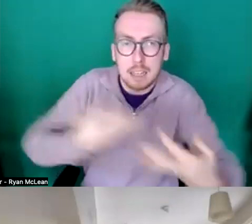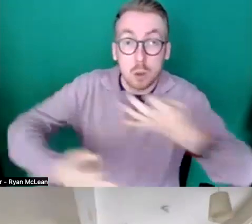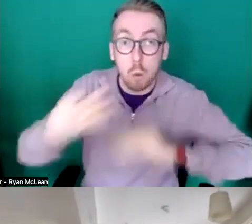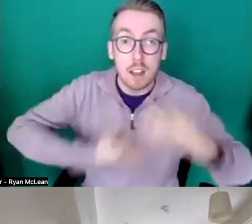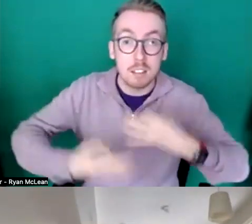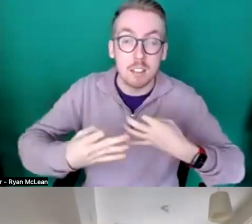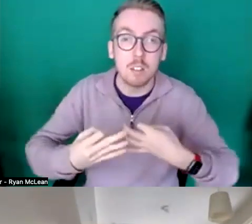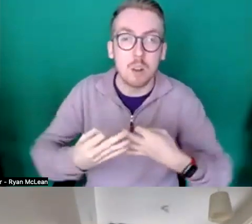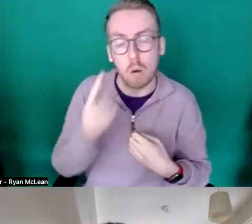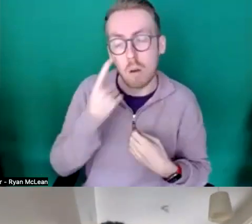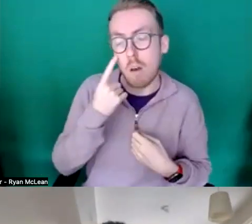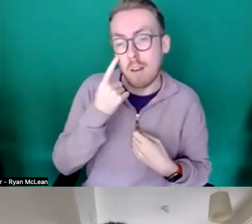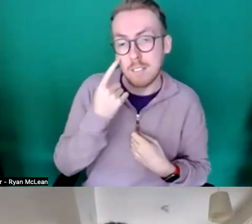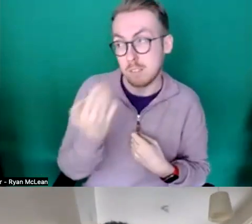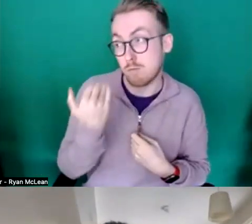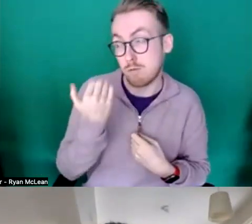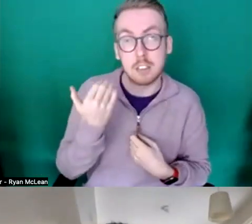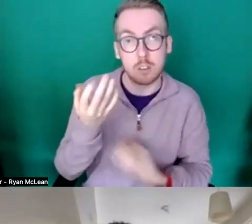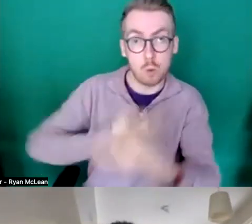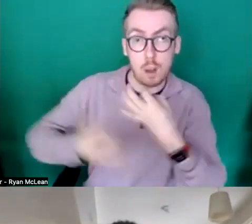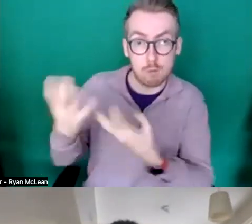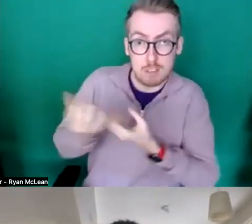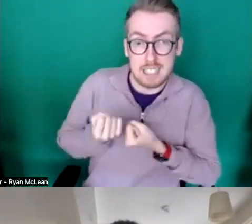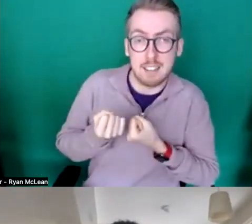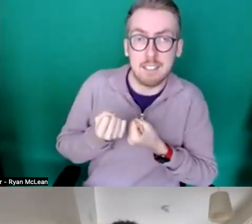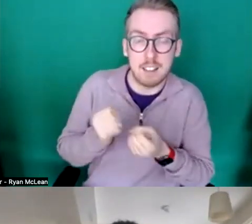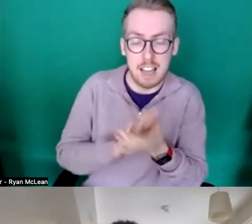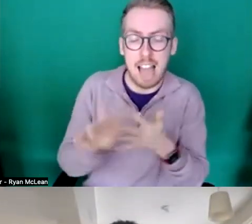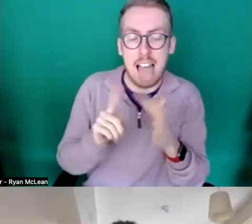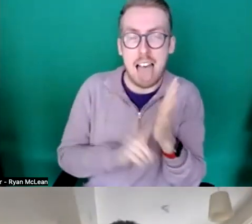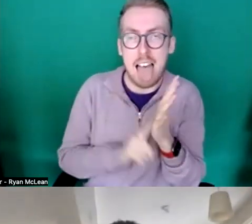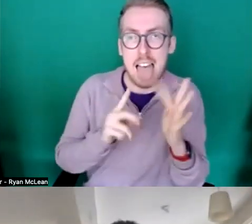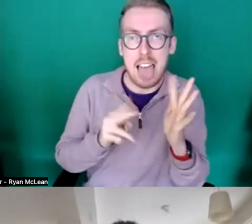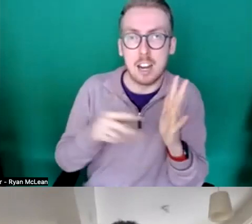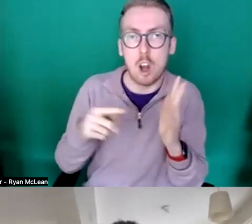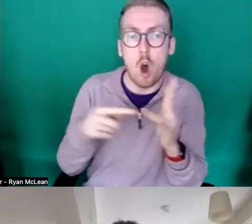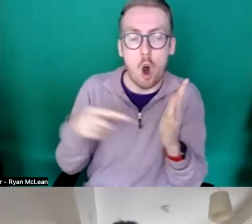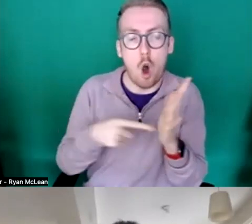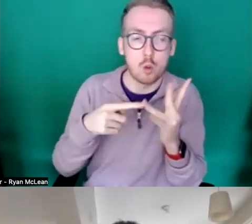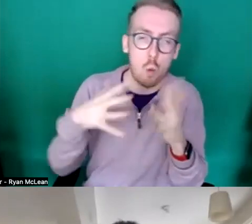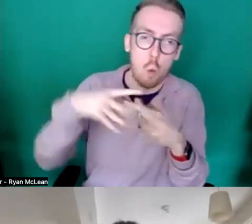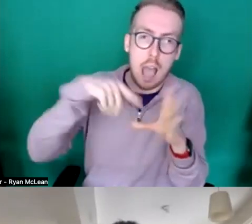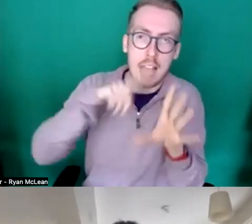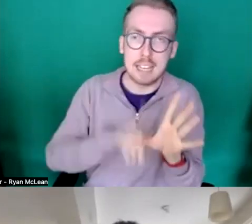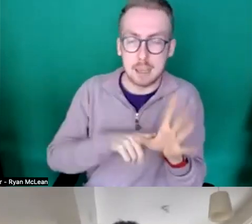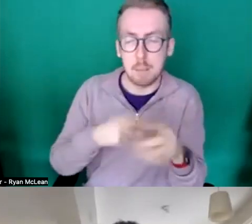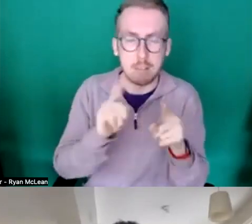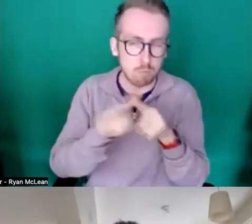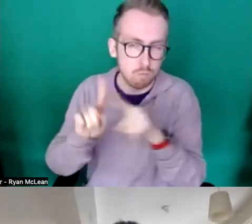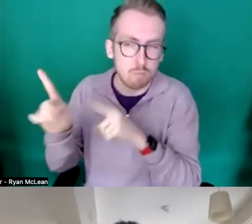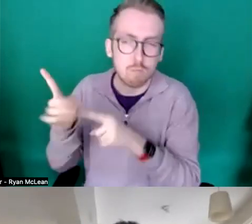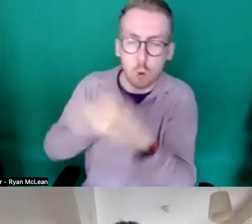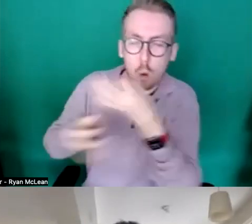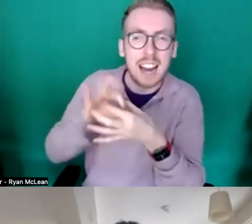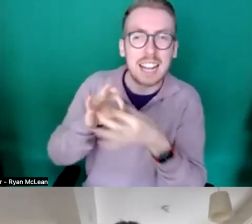questions that we received in advance and helen ottaway had been in touch uh with several questions um about a